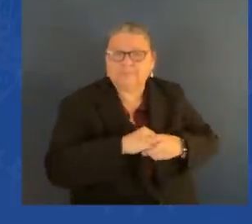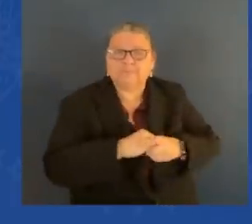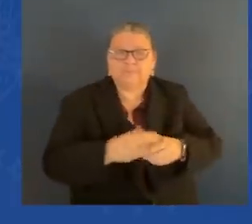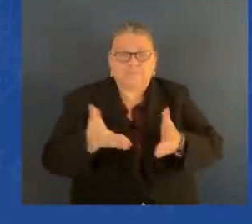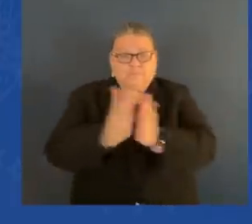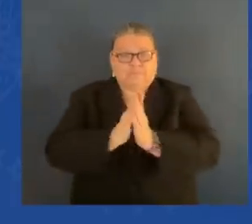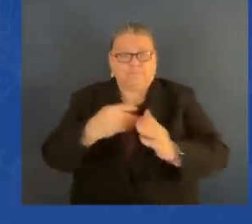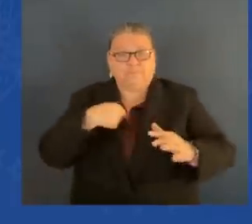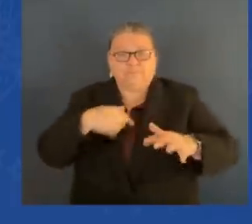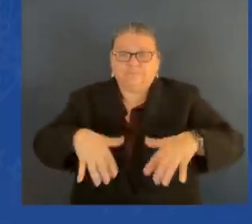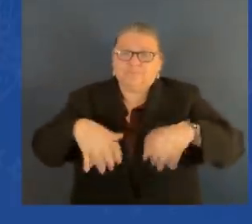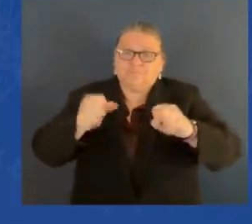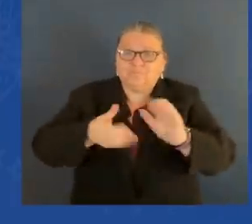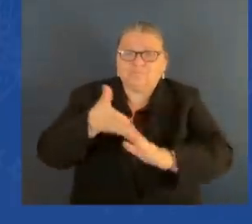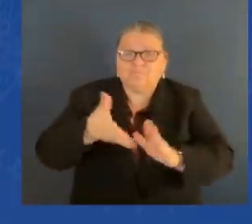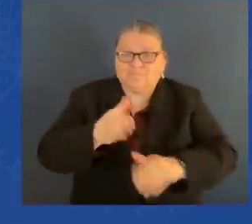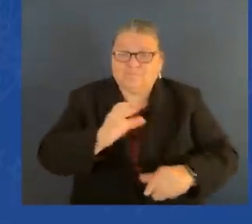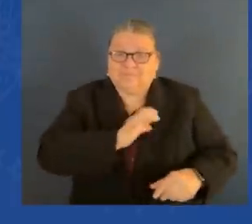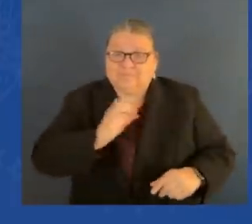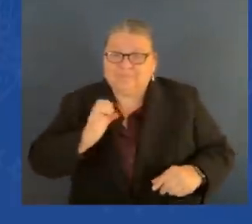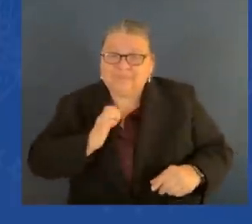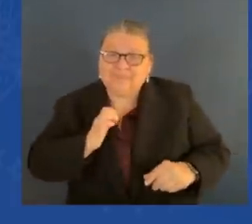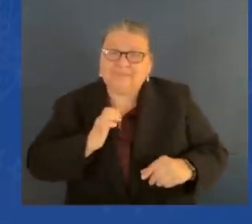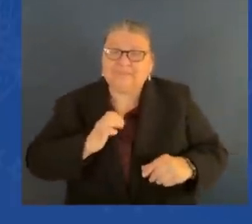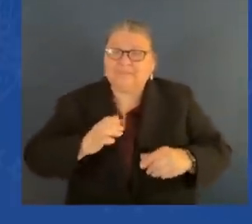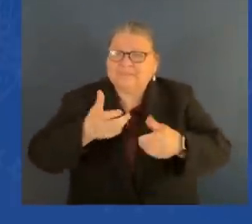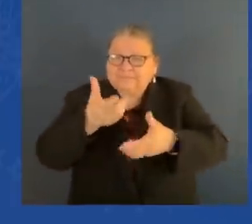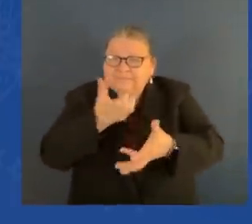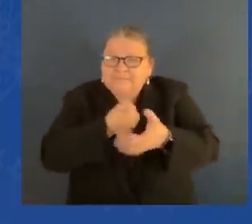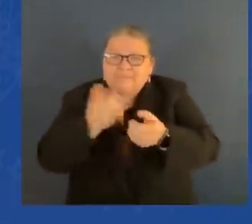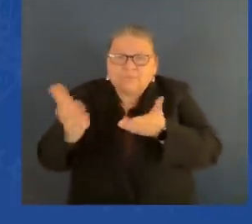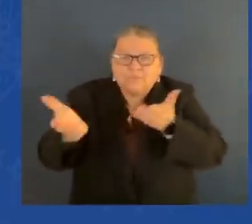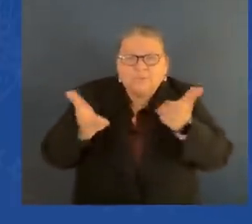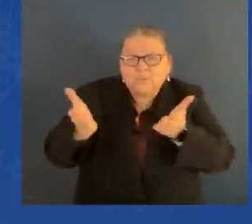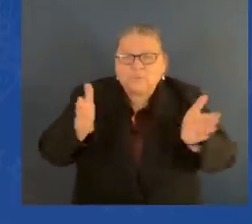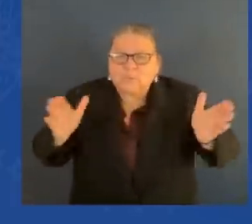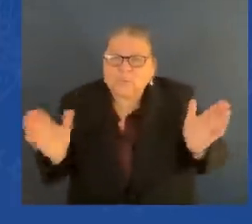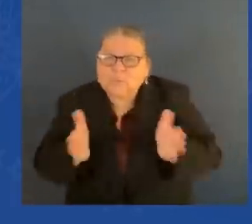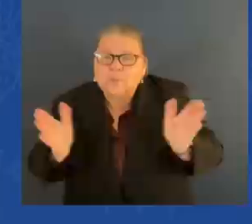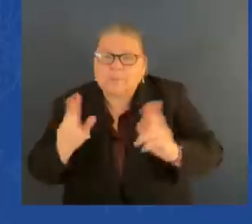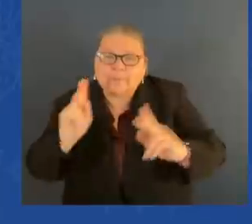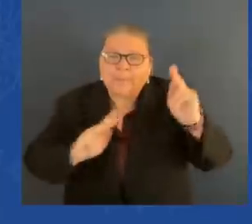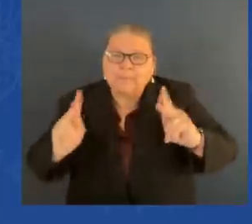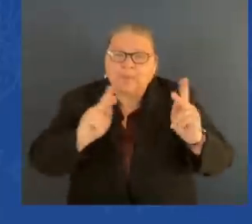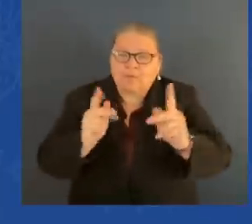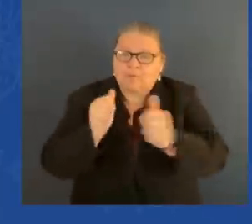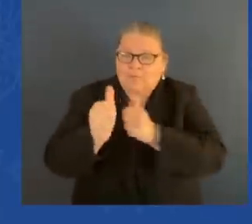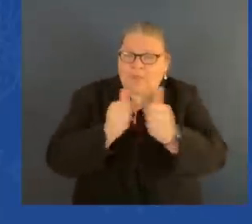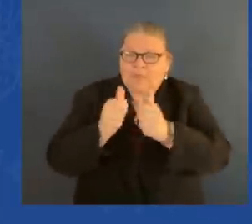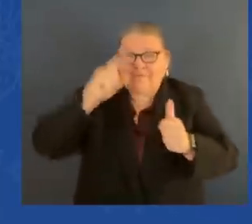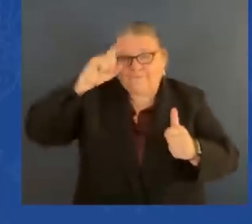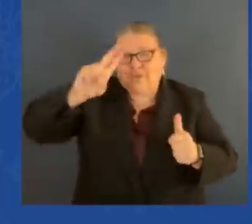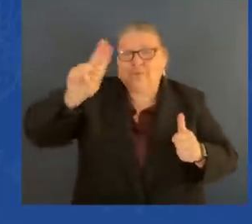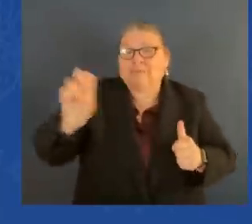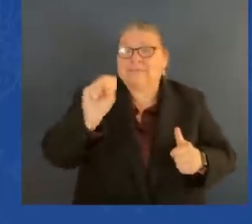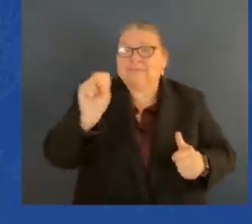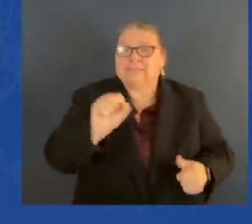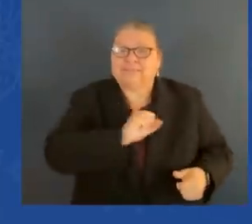States Senate against a guy — was a decent guy, actually, a little too conservative, but a decent guy.